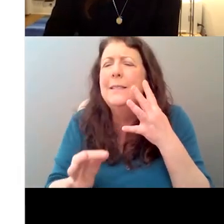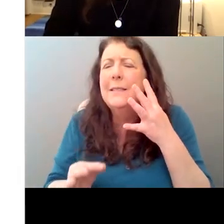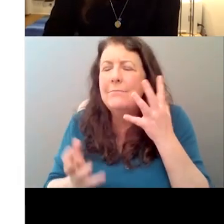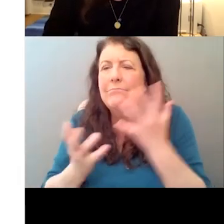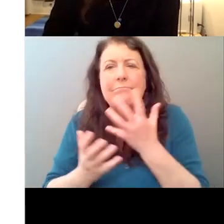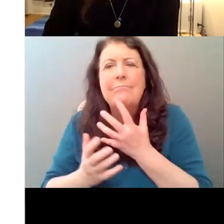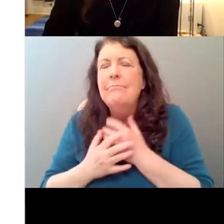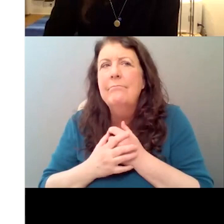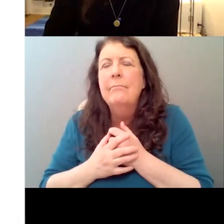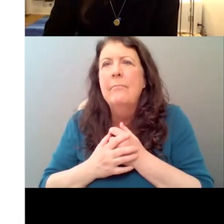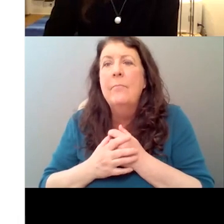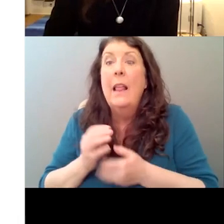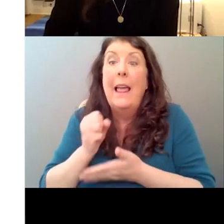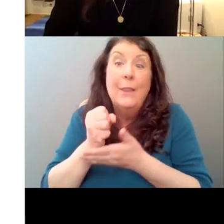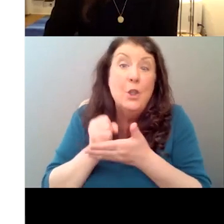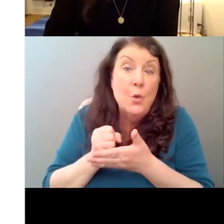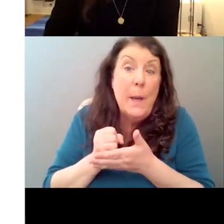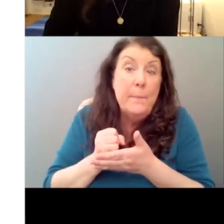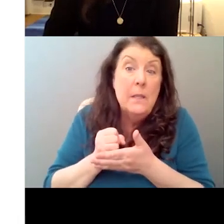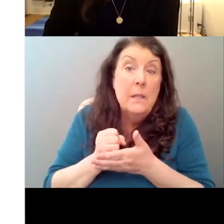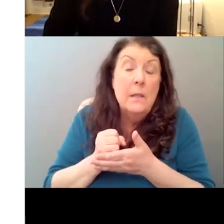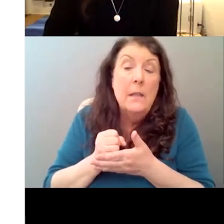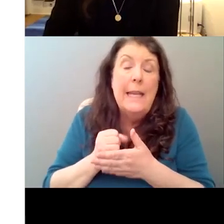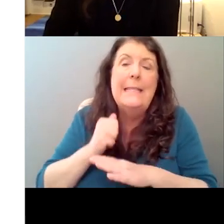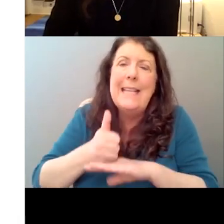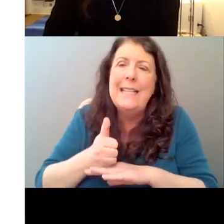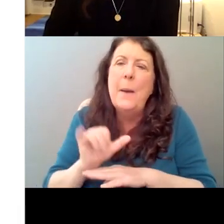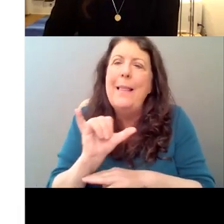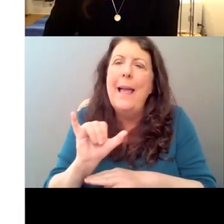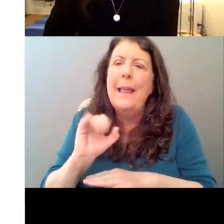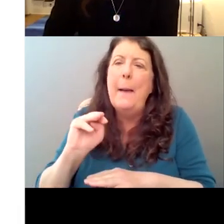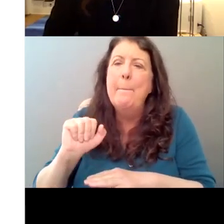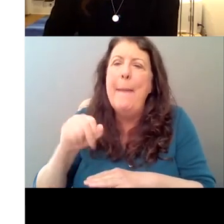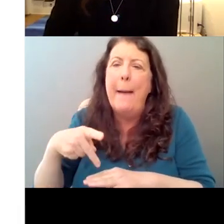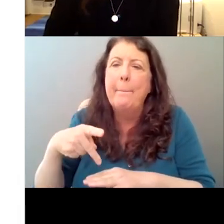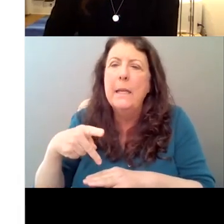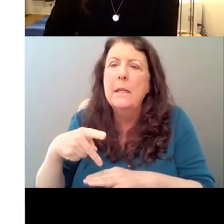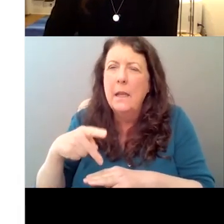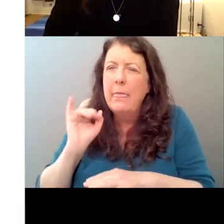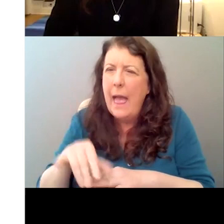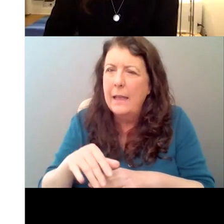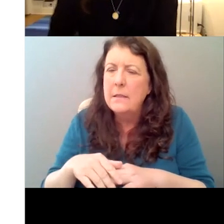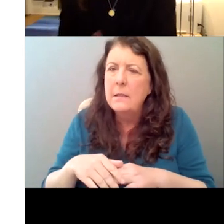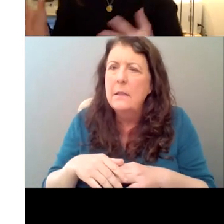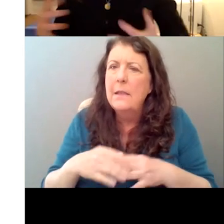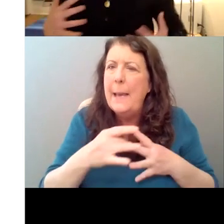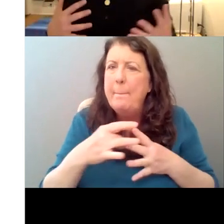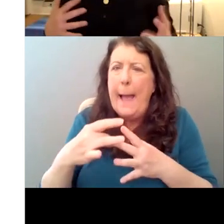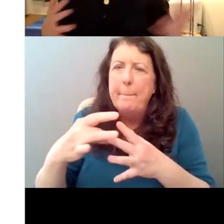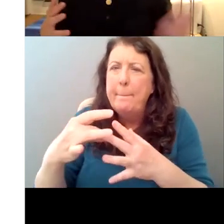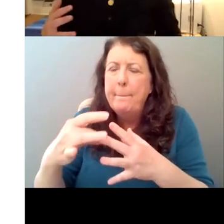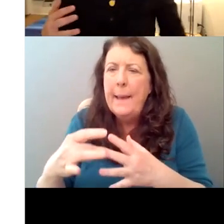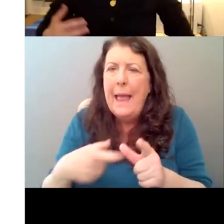like, like, like the, the script laid out a map and then it was building everything, even up to